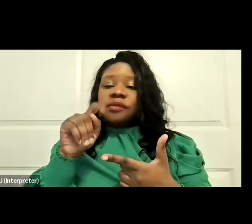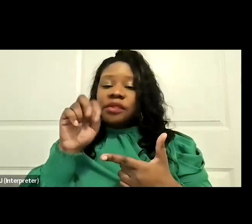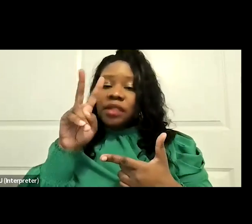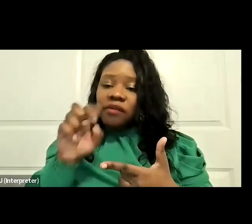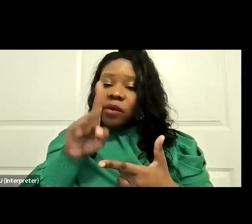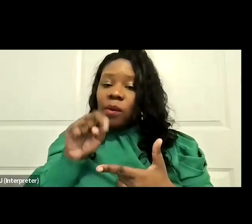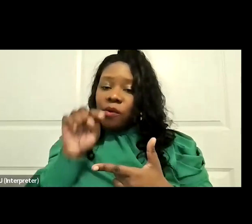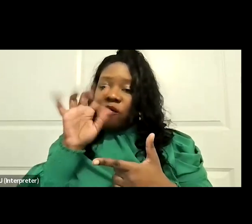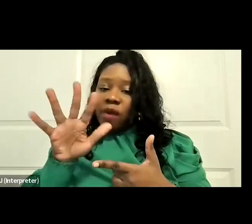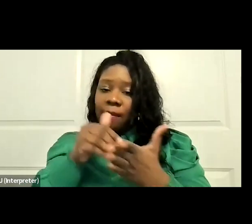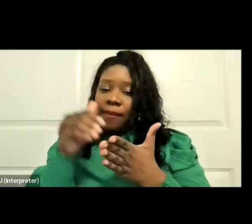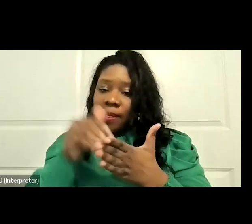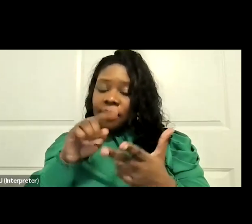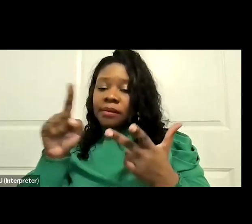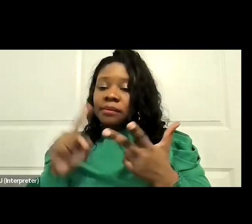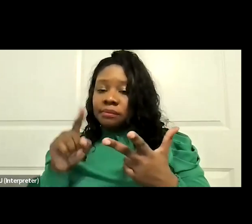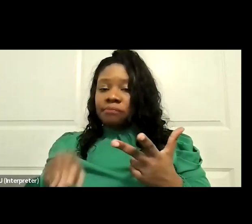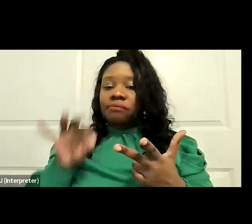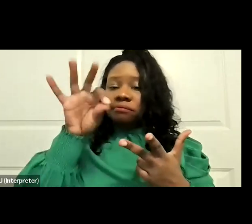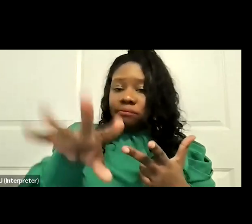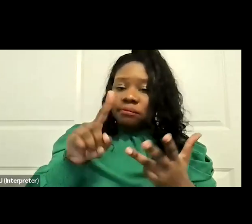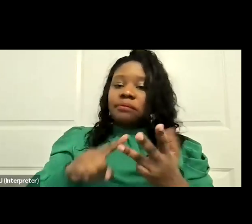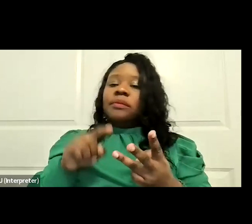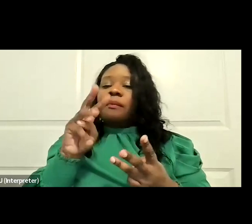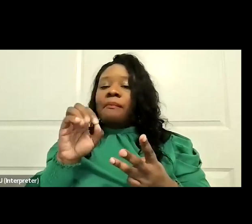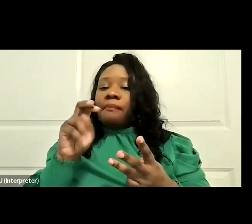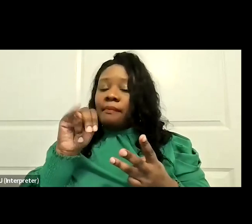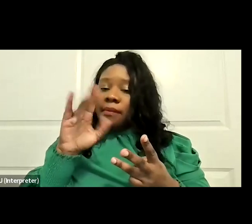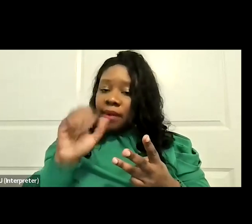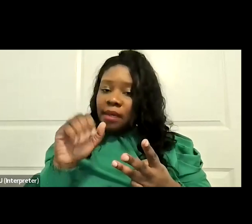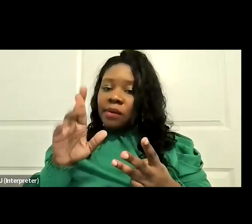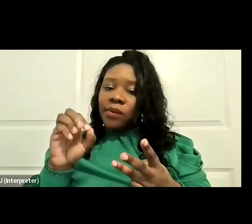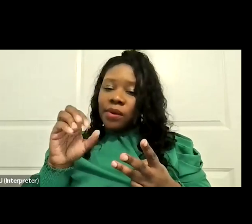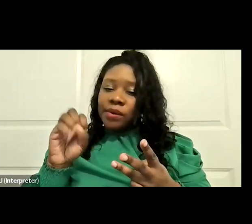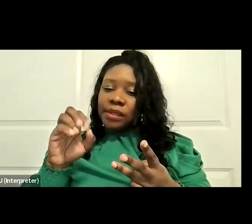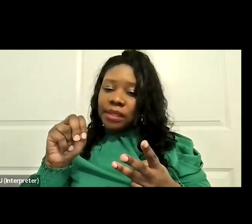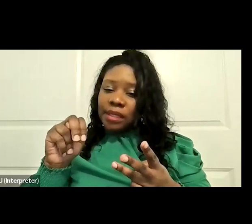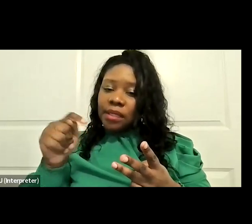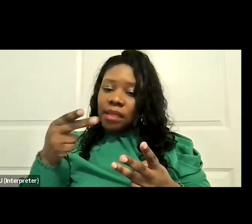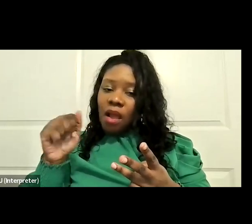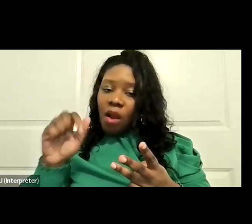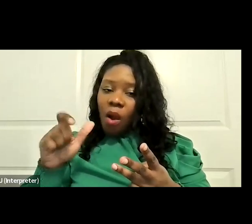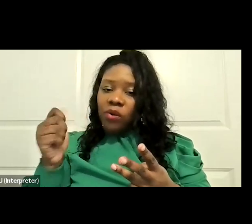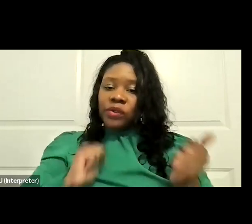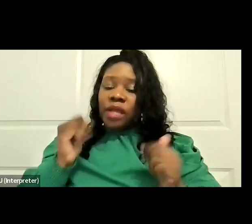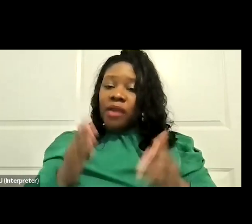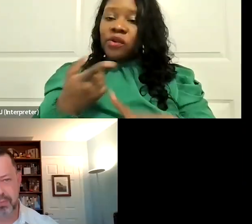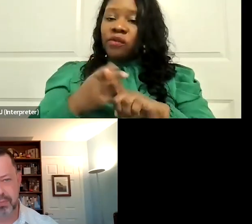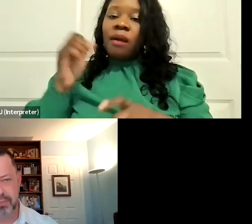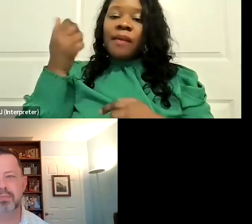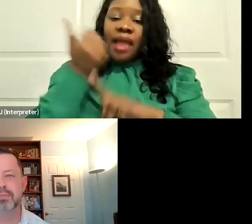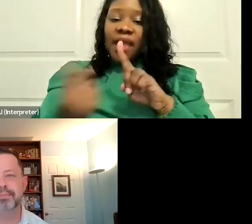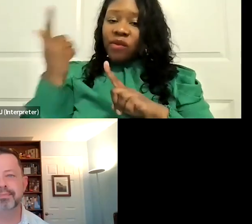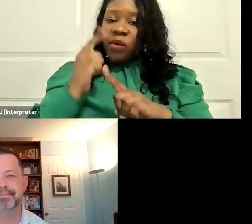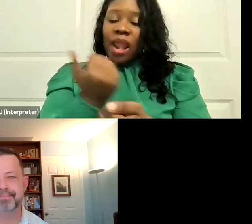Musical Instruments at $1.2 million, and Monica Rosenthal, who some of you may know as the actress from Everybody Loves Raymond, at $1 million.